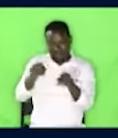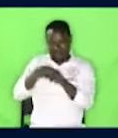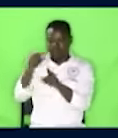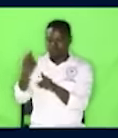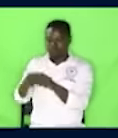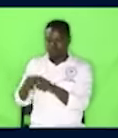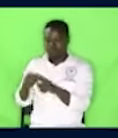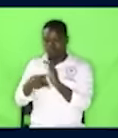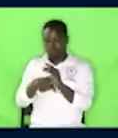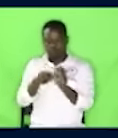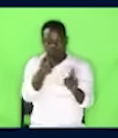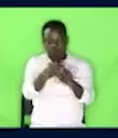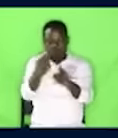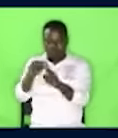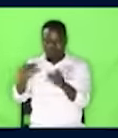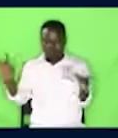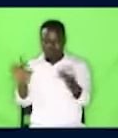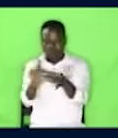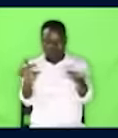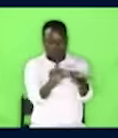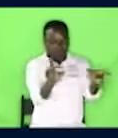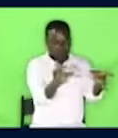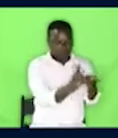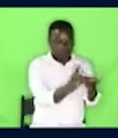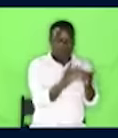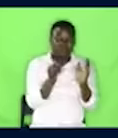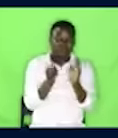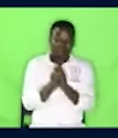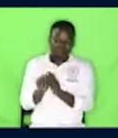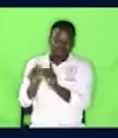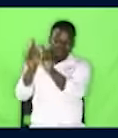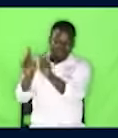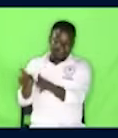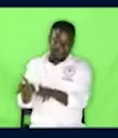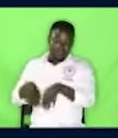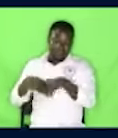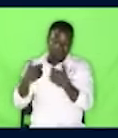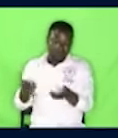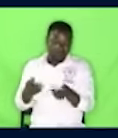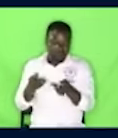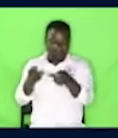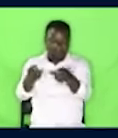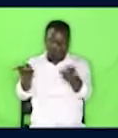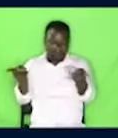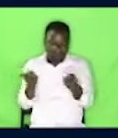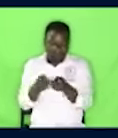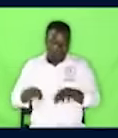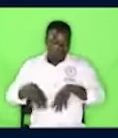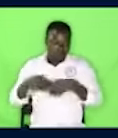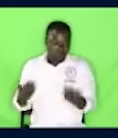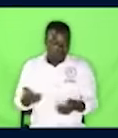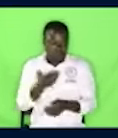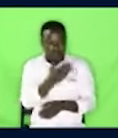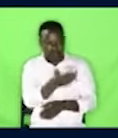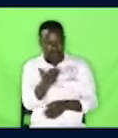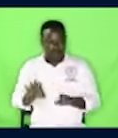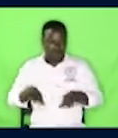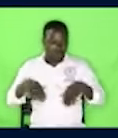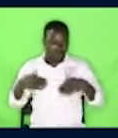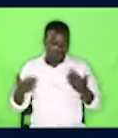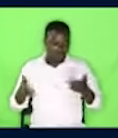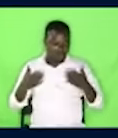of words by which a person a place thing body